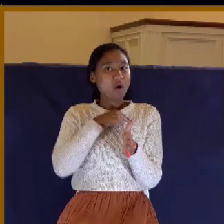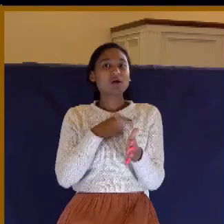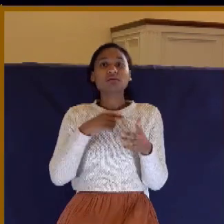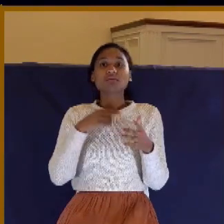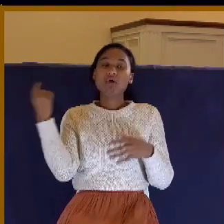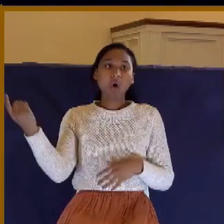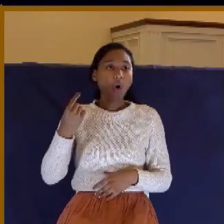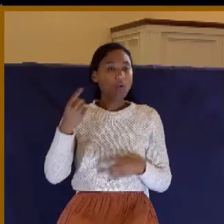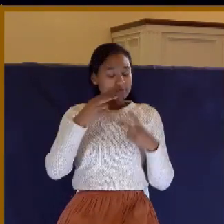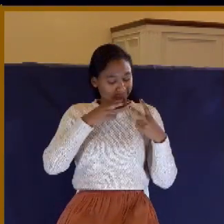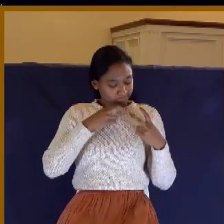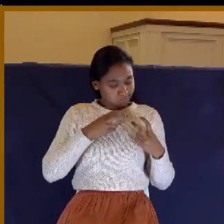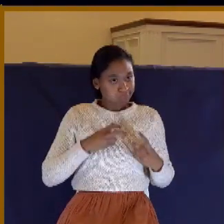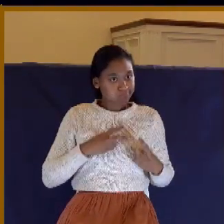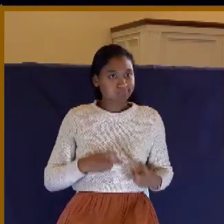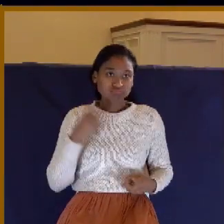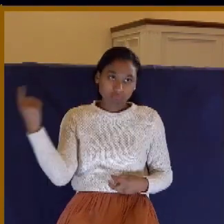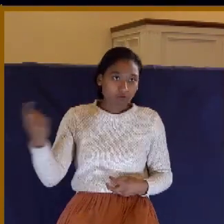constantly.